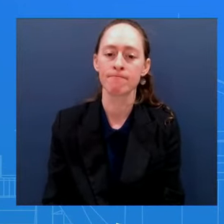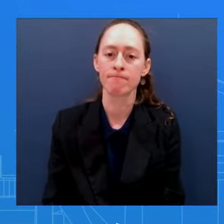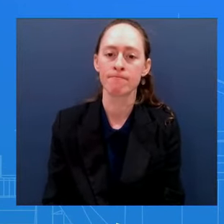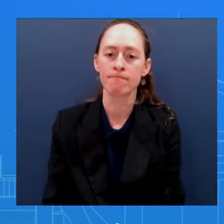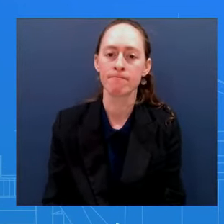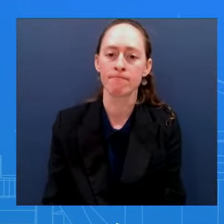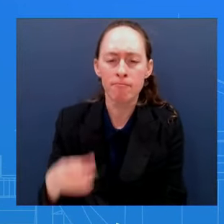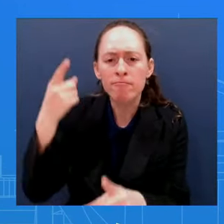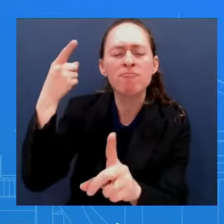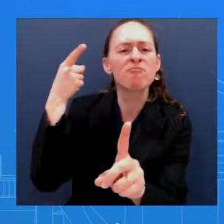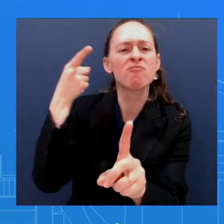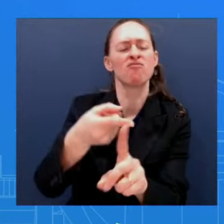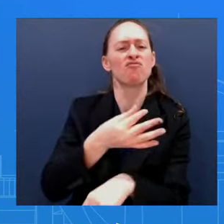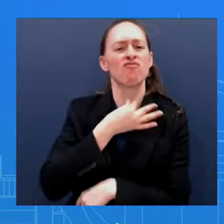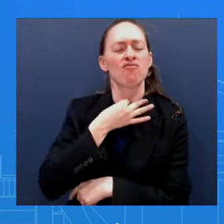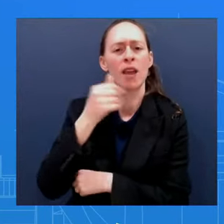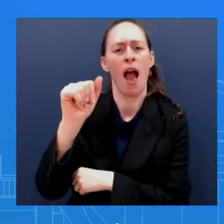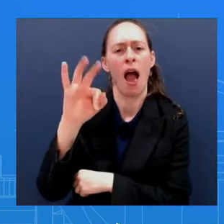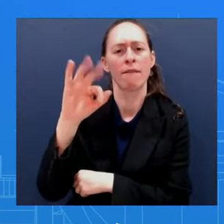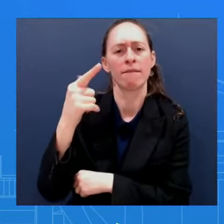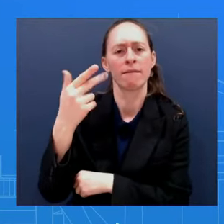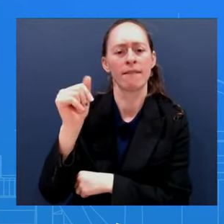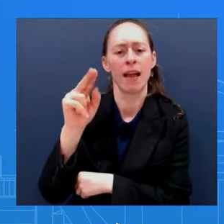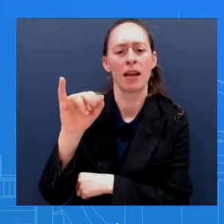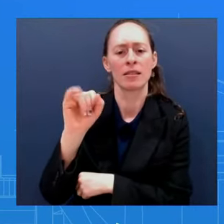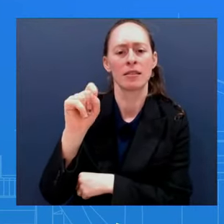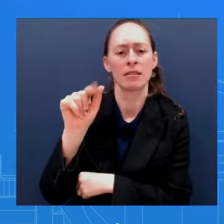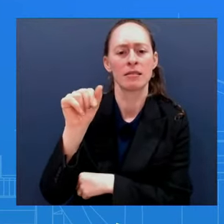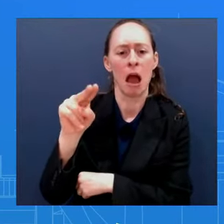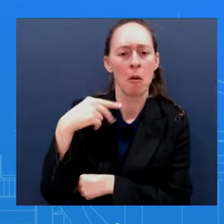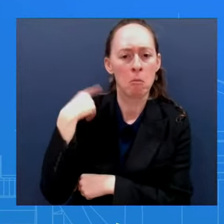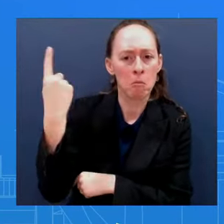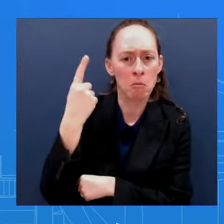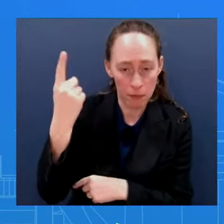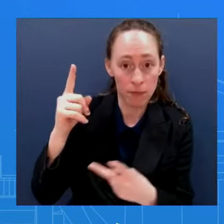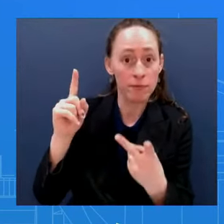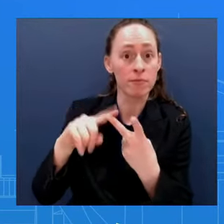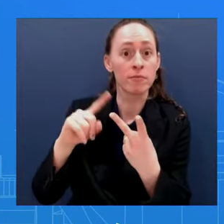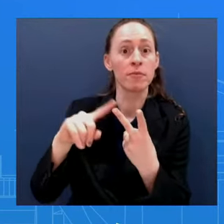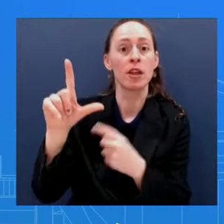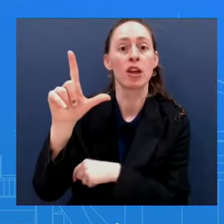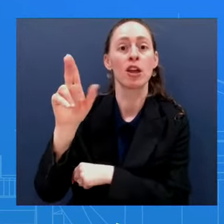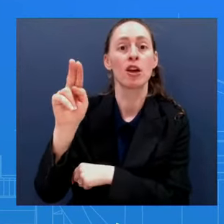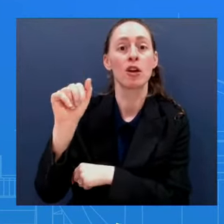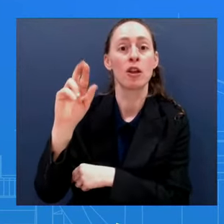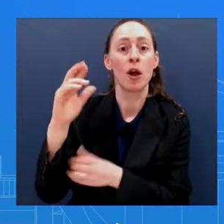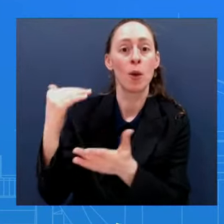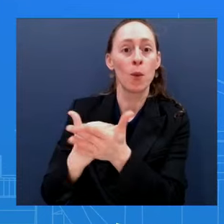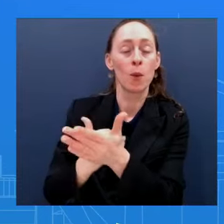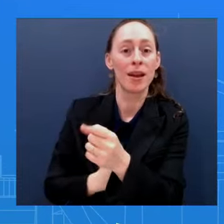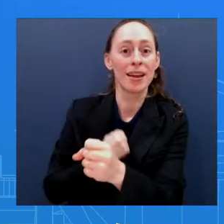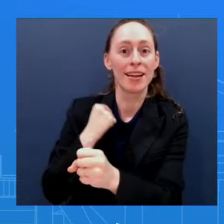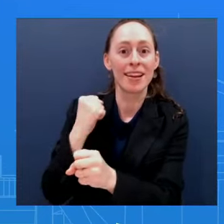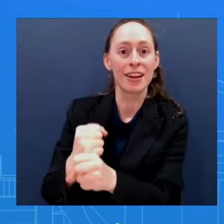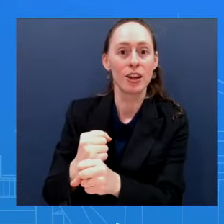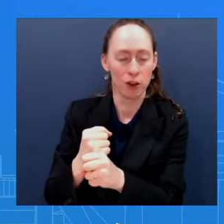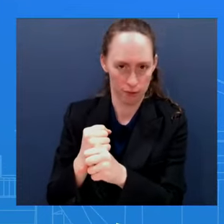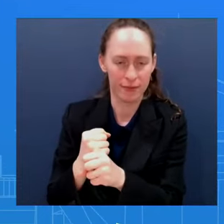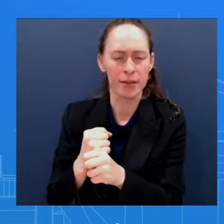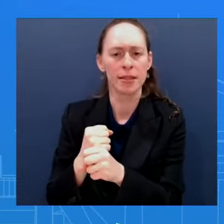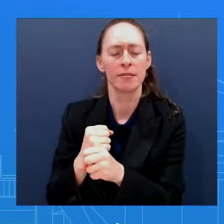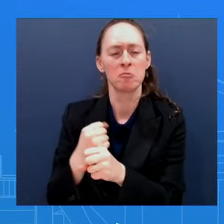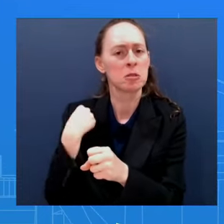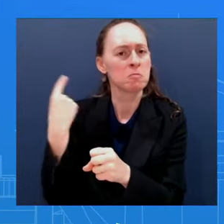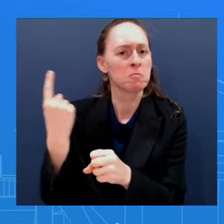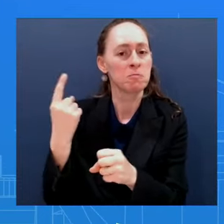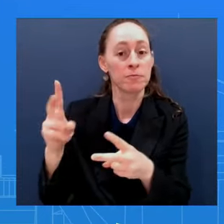the UN is holding its second international conference on Afghanistan Since the Taliban took power back, that's happening next week in